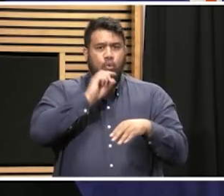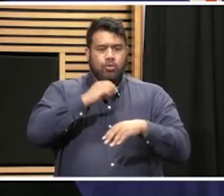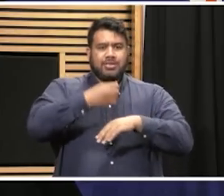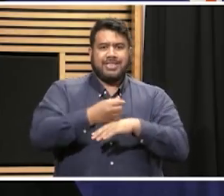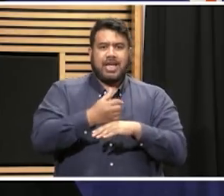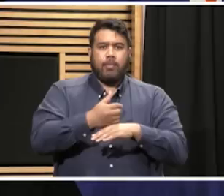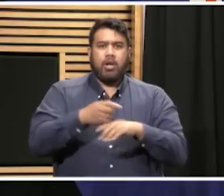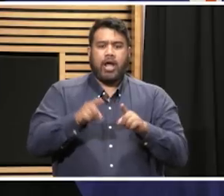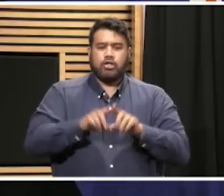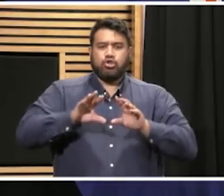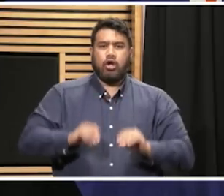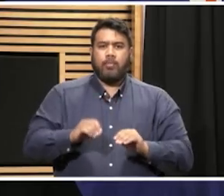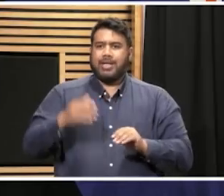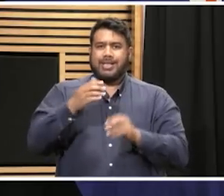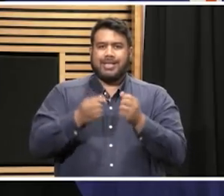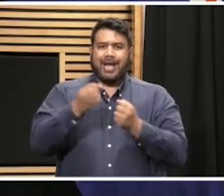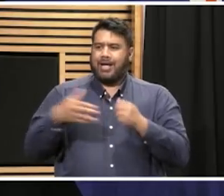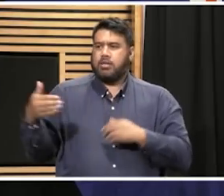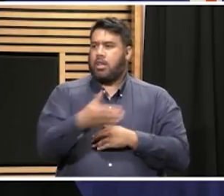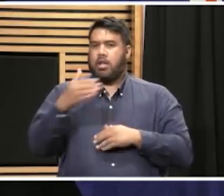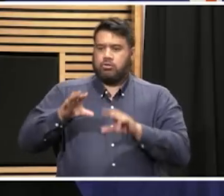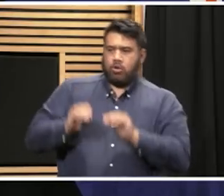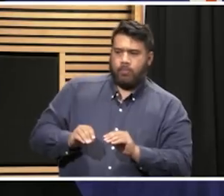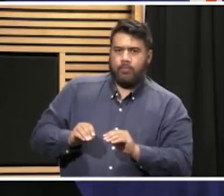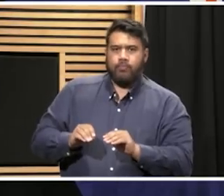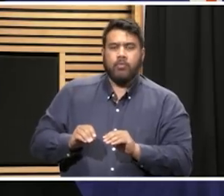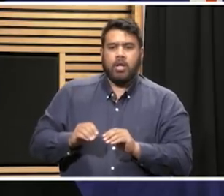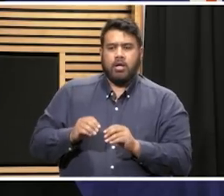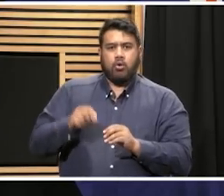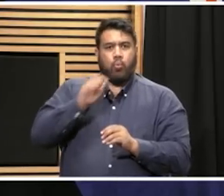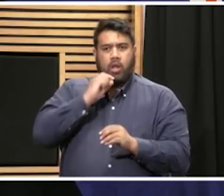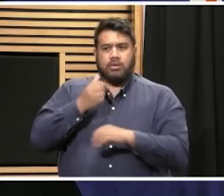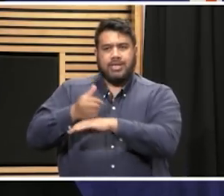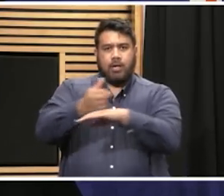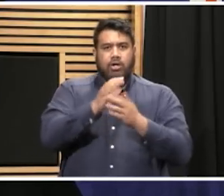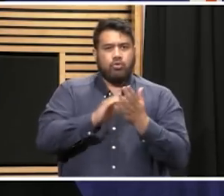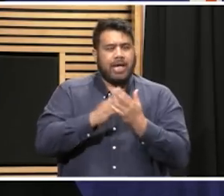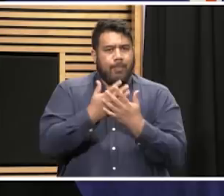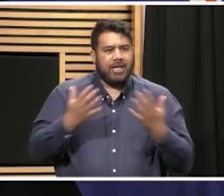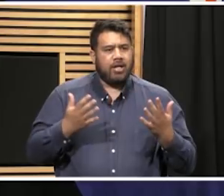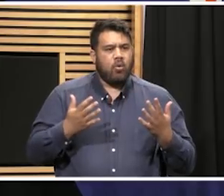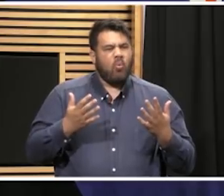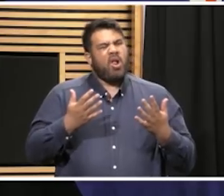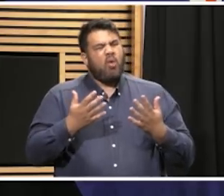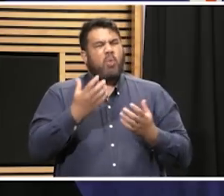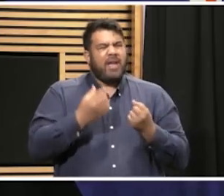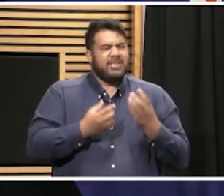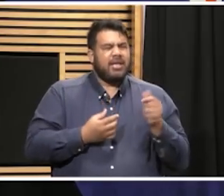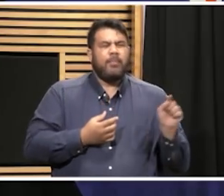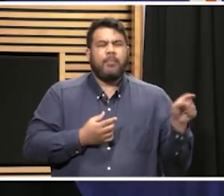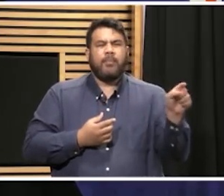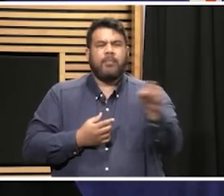looking for? Checkpoints at this point aren't part of our deployment model. We see them occurring and